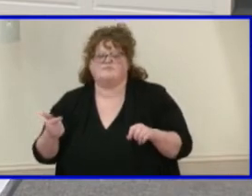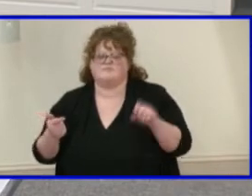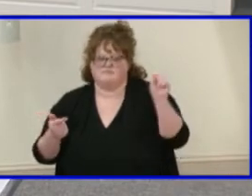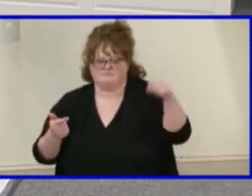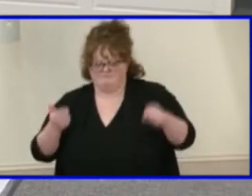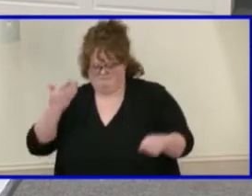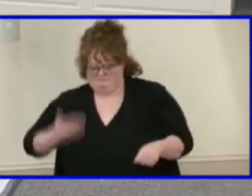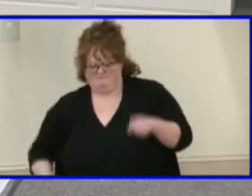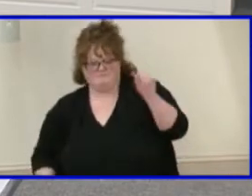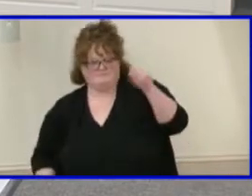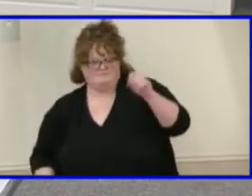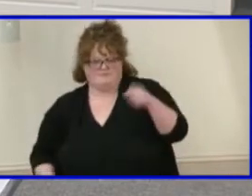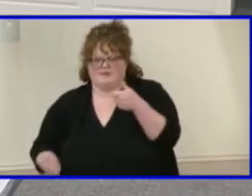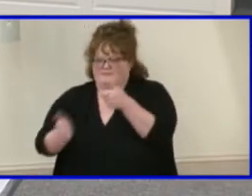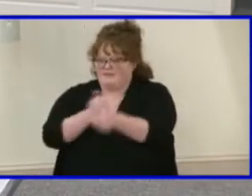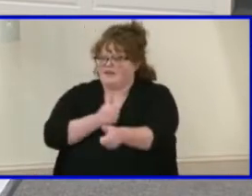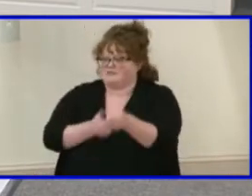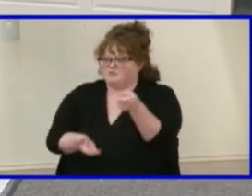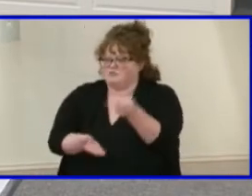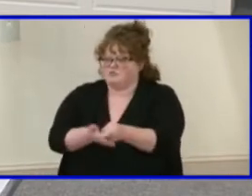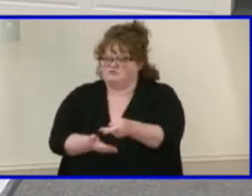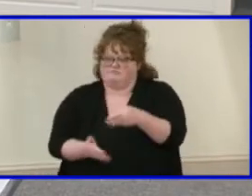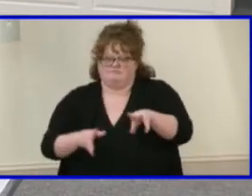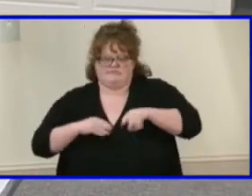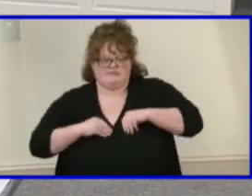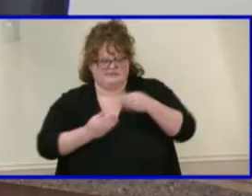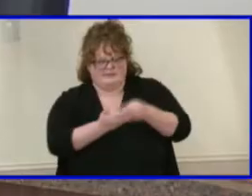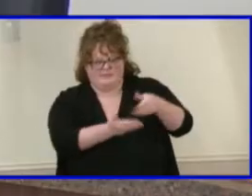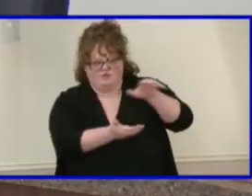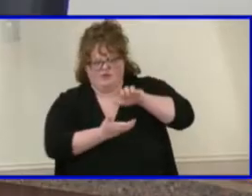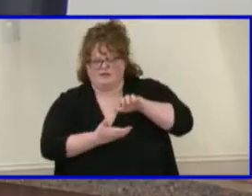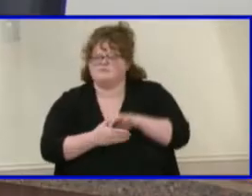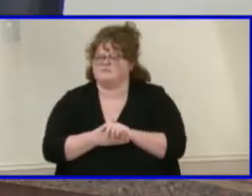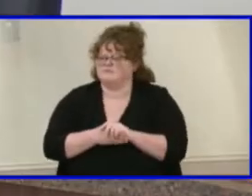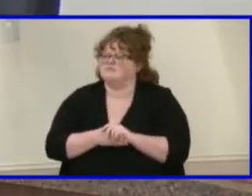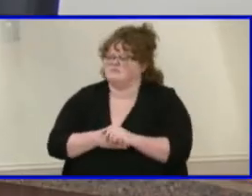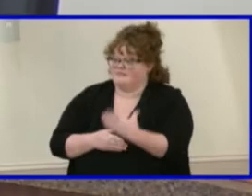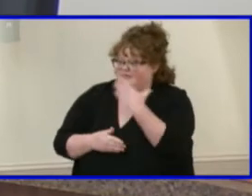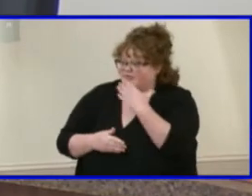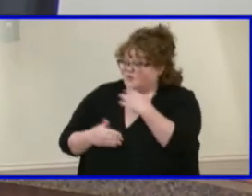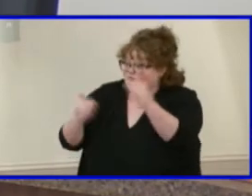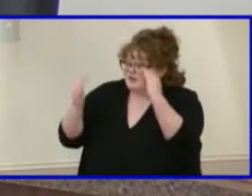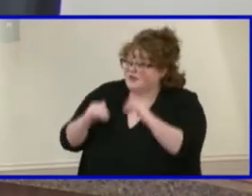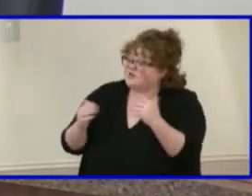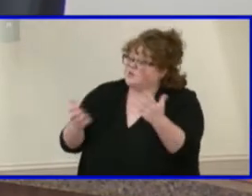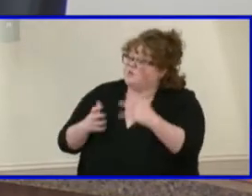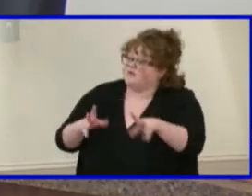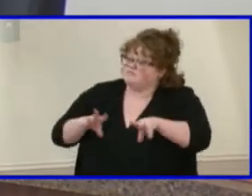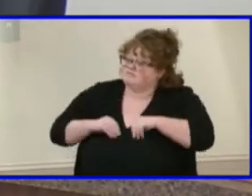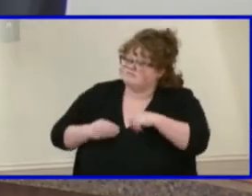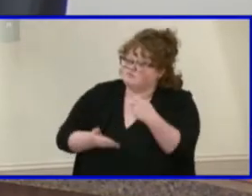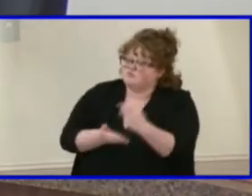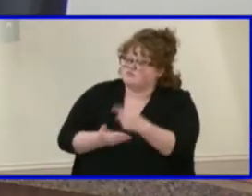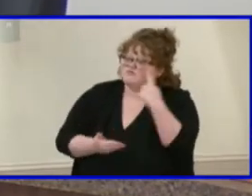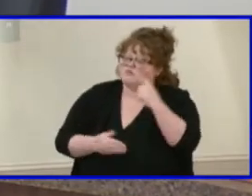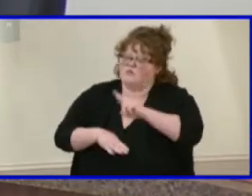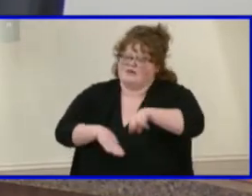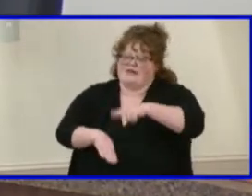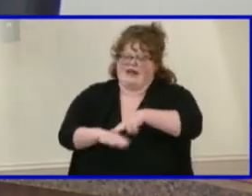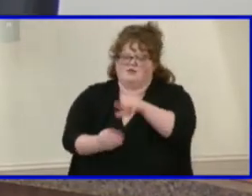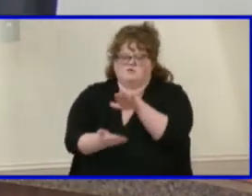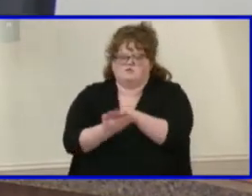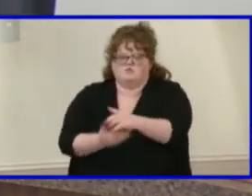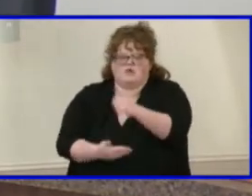ayes have it. The grant has been accepted. Thank you. Next, seeking your acceptance of the National School